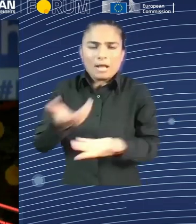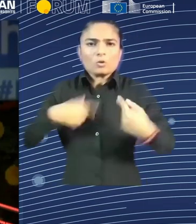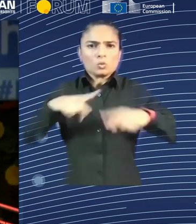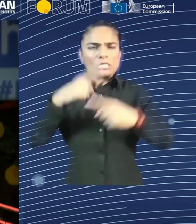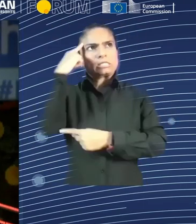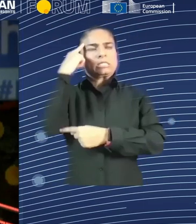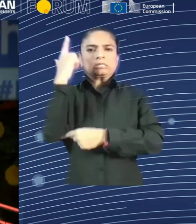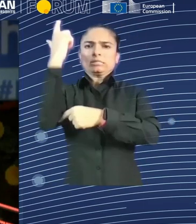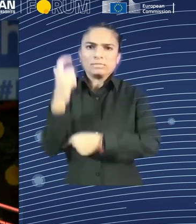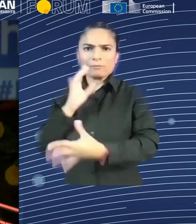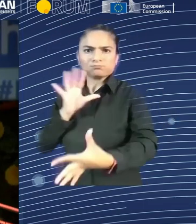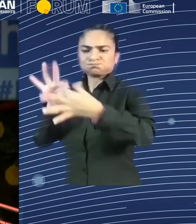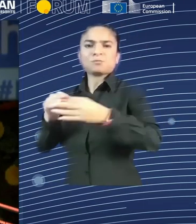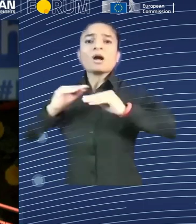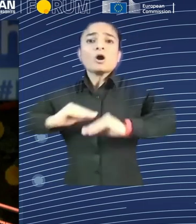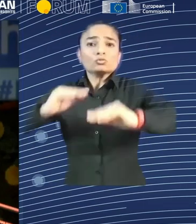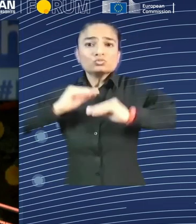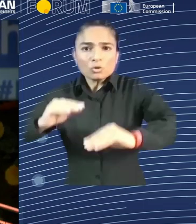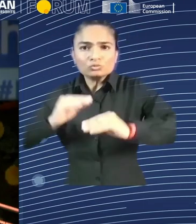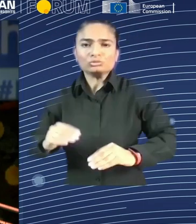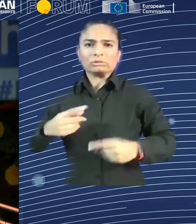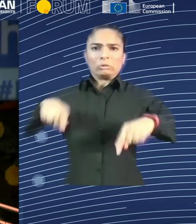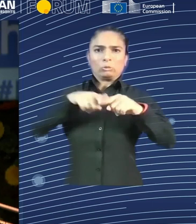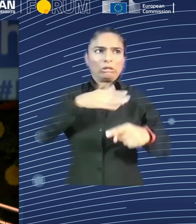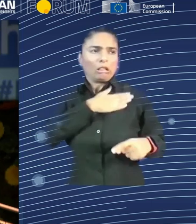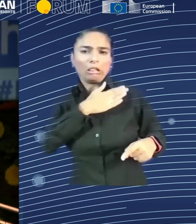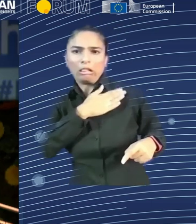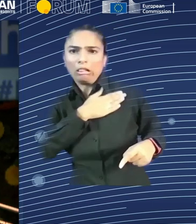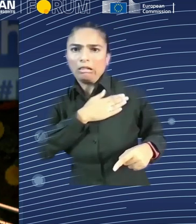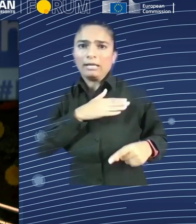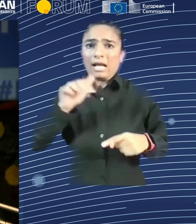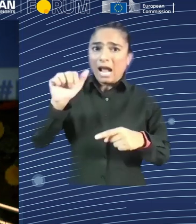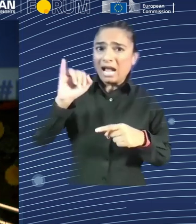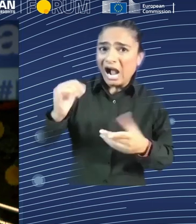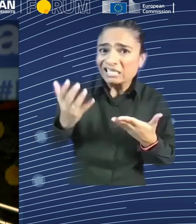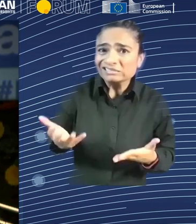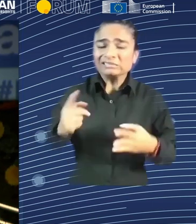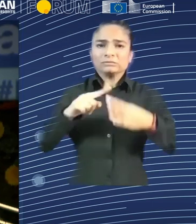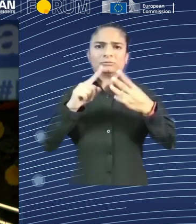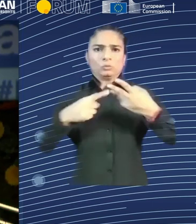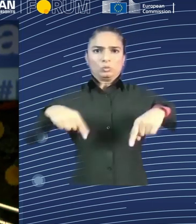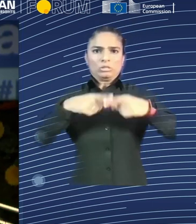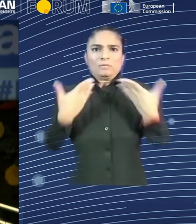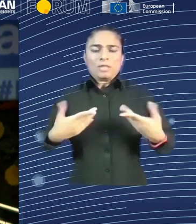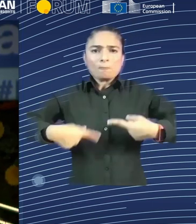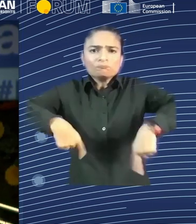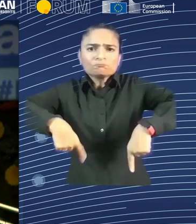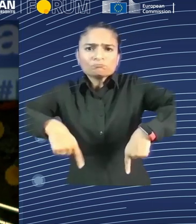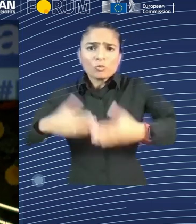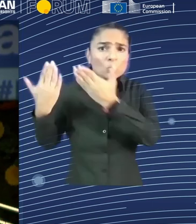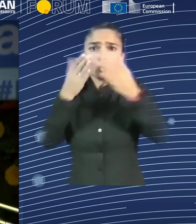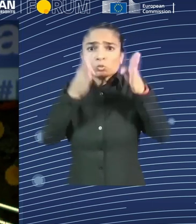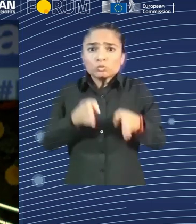them accordingly. But nowadays, what is happening is it should really transformation in the education process by using AI